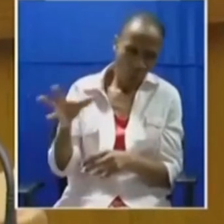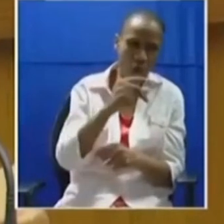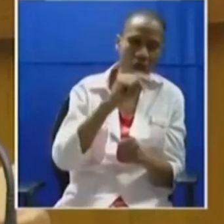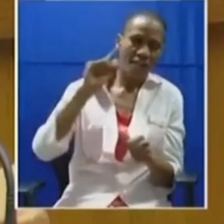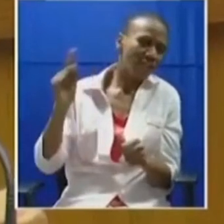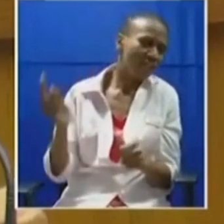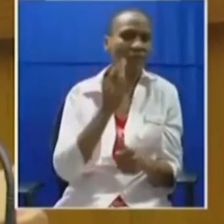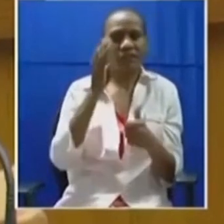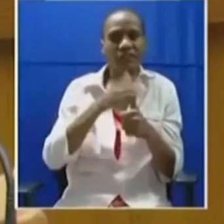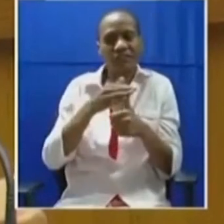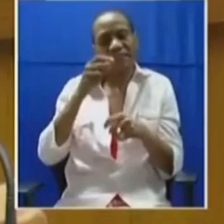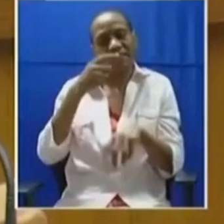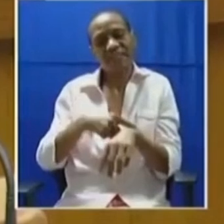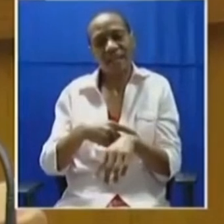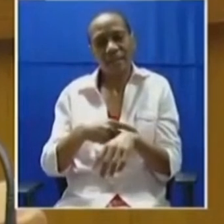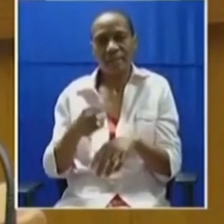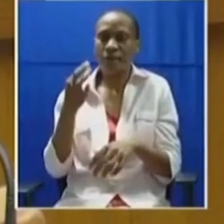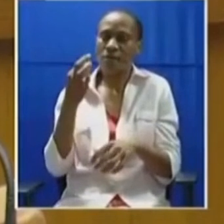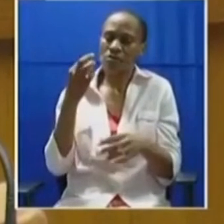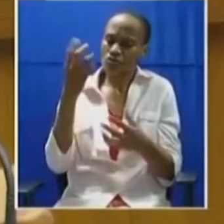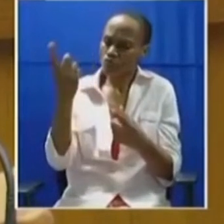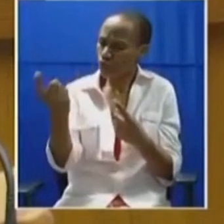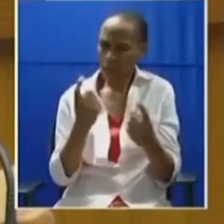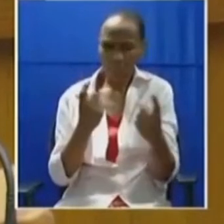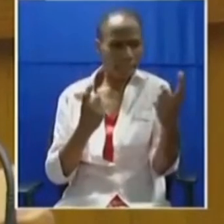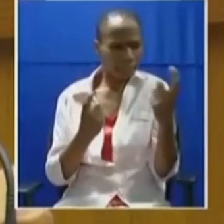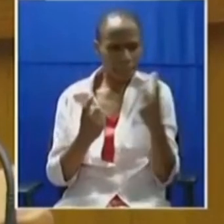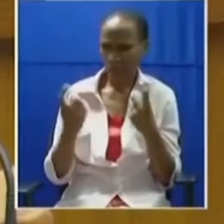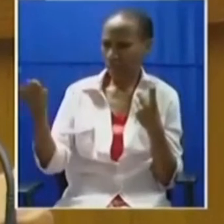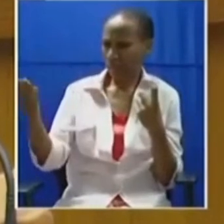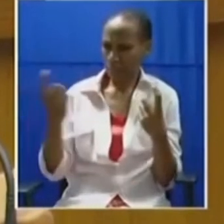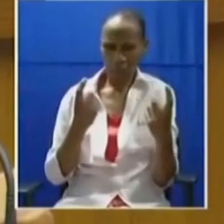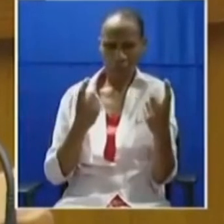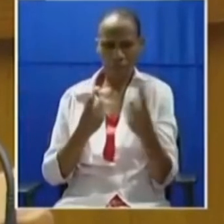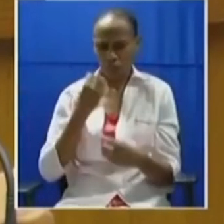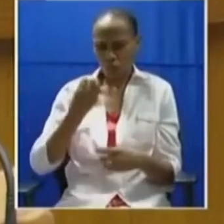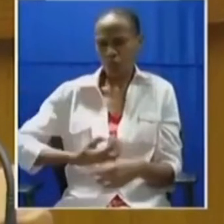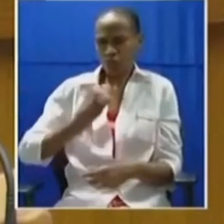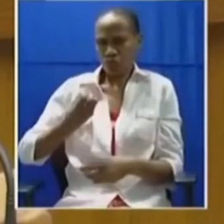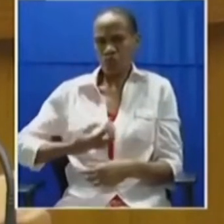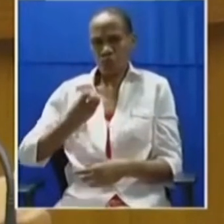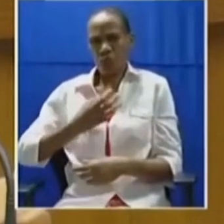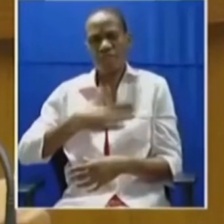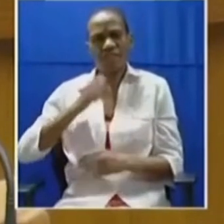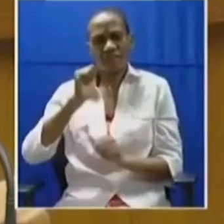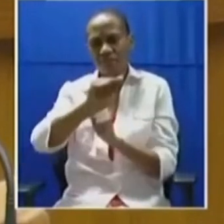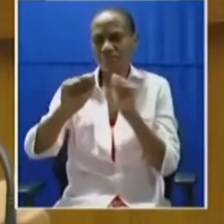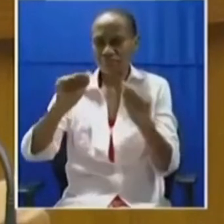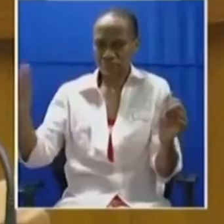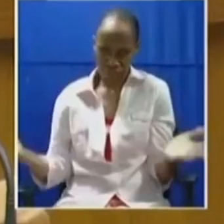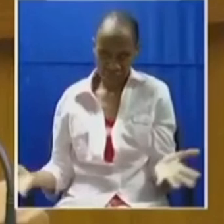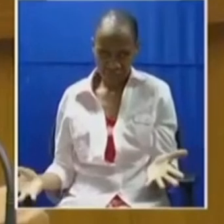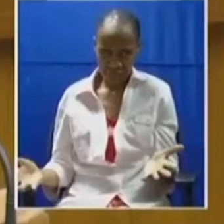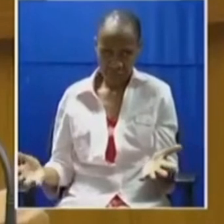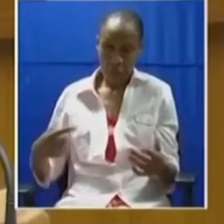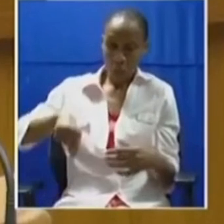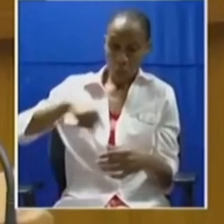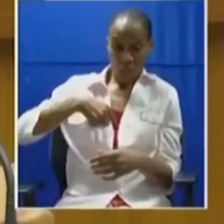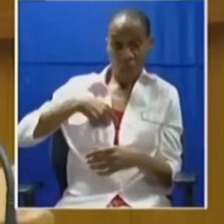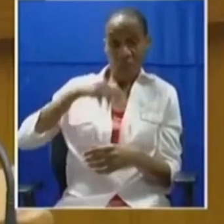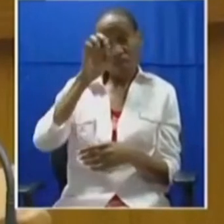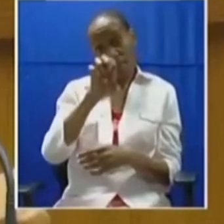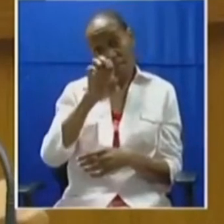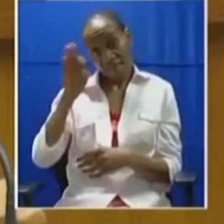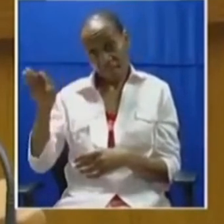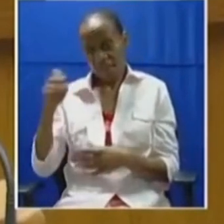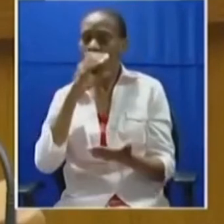came together to make their inputs in the public hearings. And therefore, we from the EFF